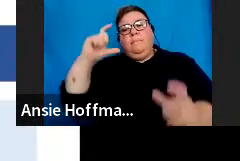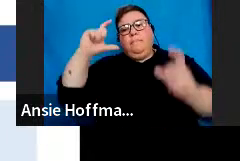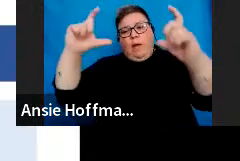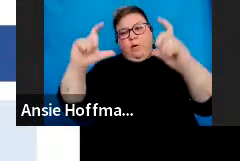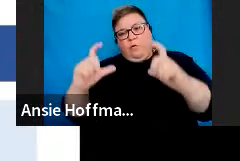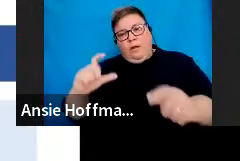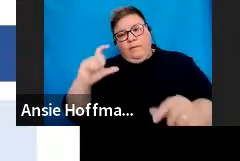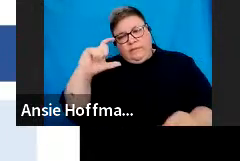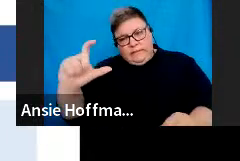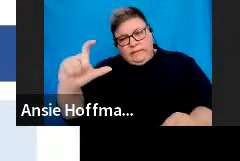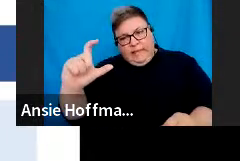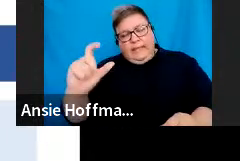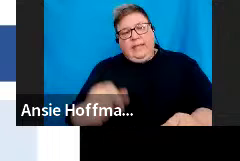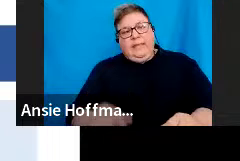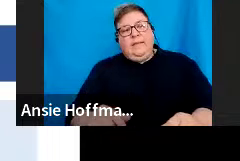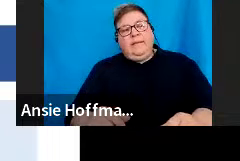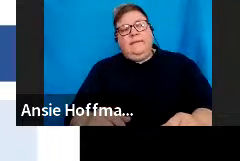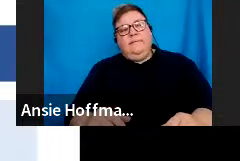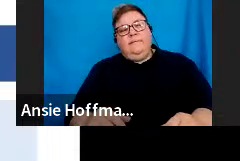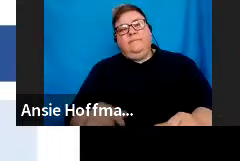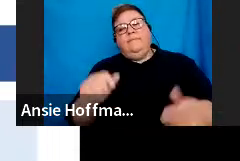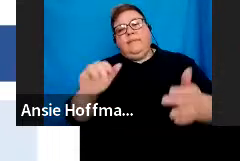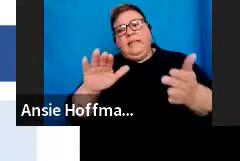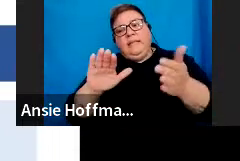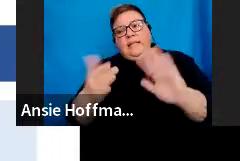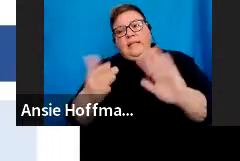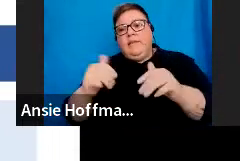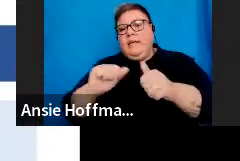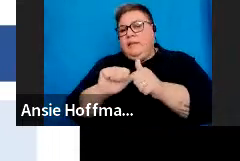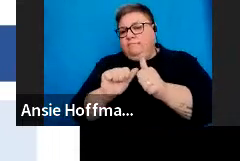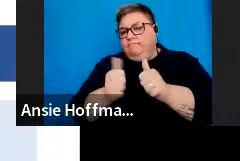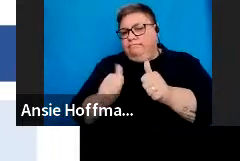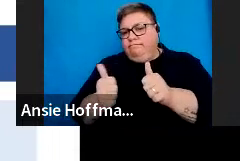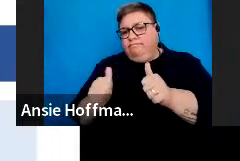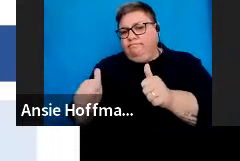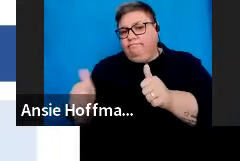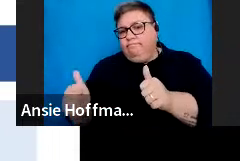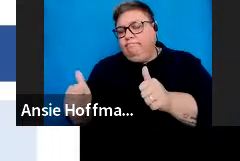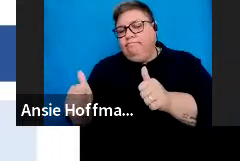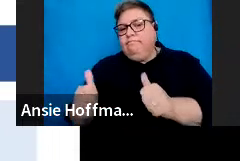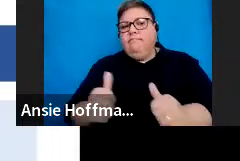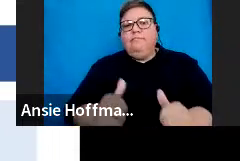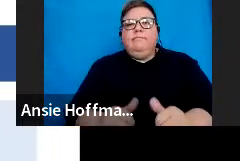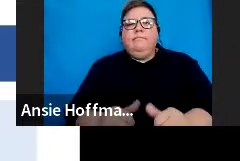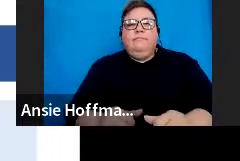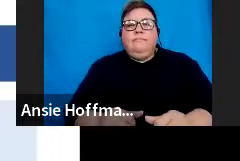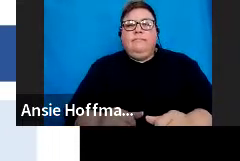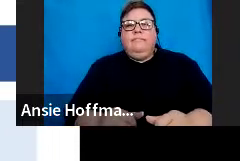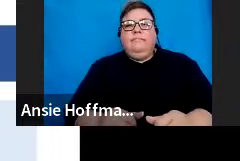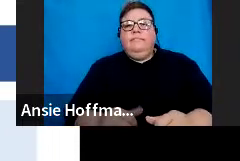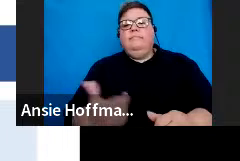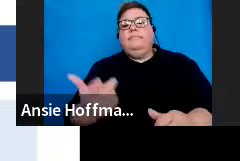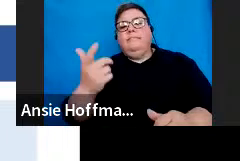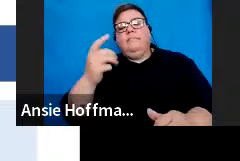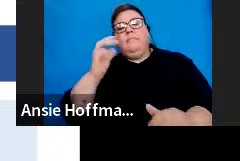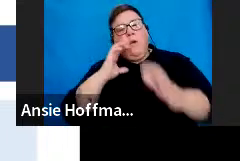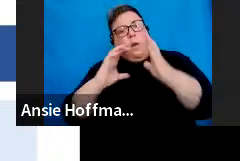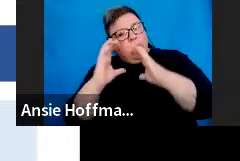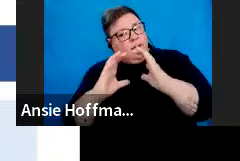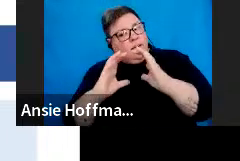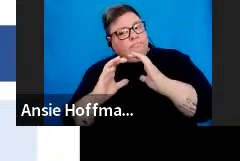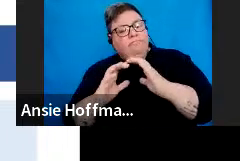commutation, and then death, next generation annuitant, next generation annuity commutation, and transfer of